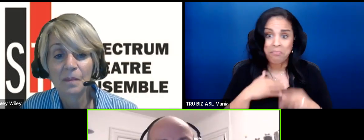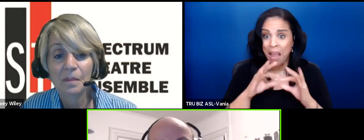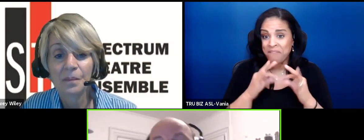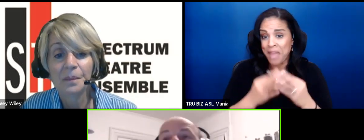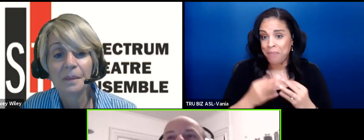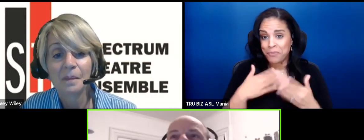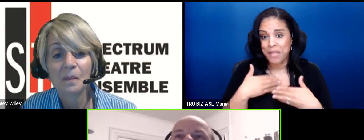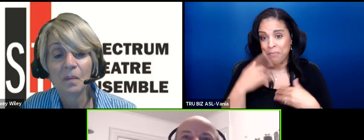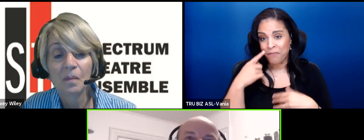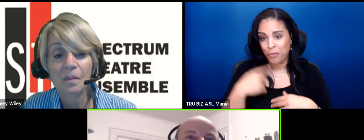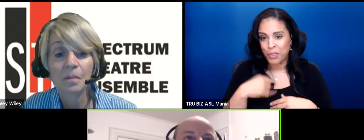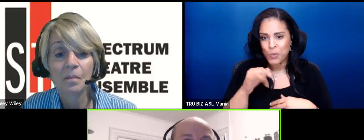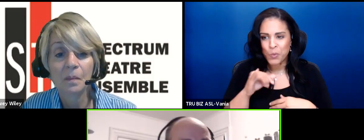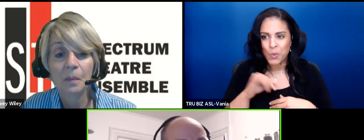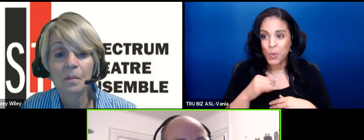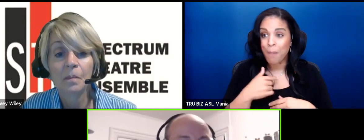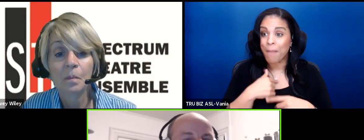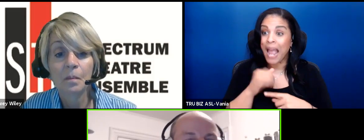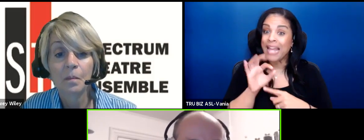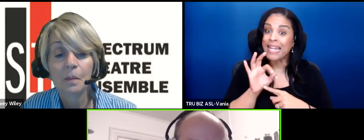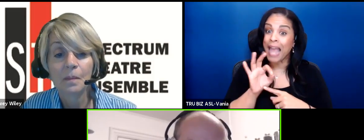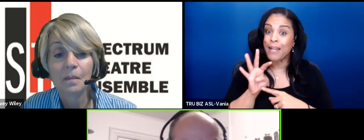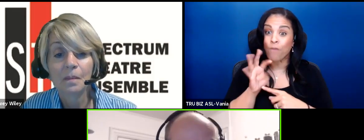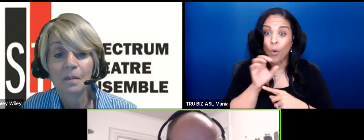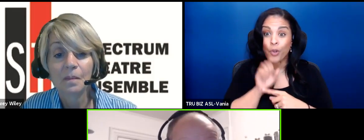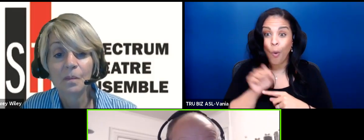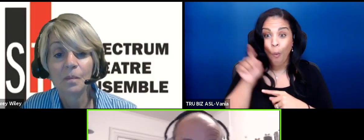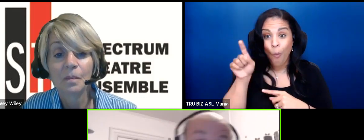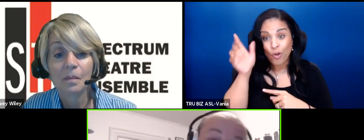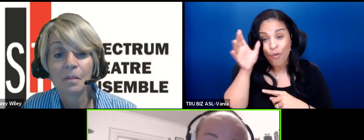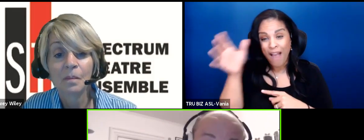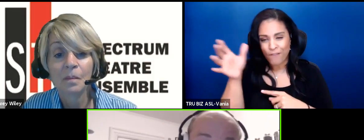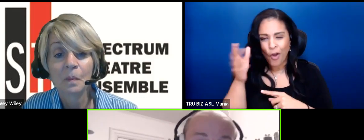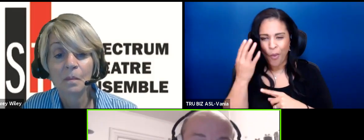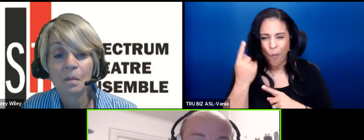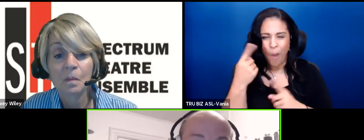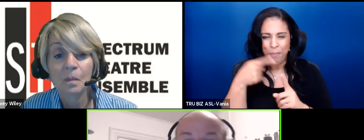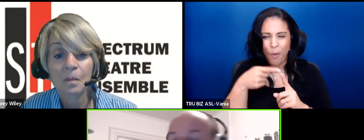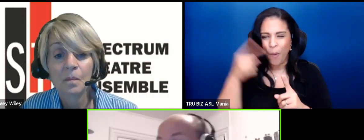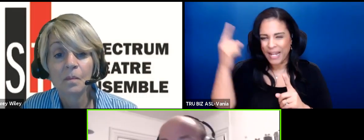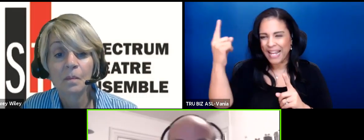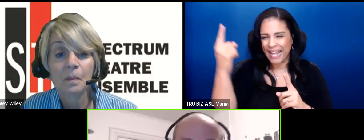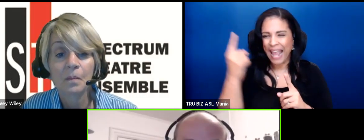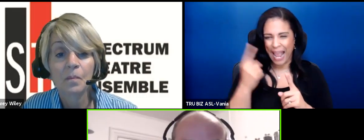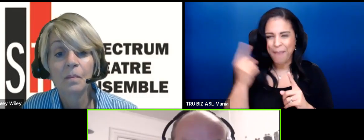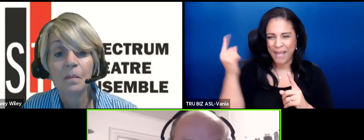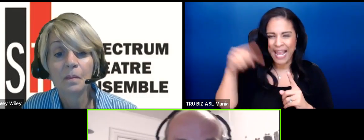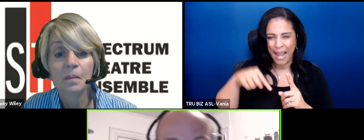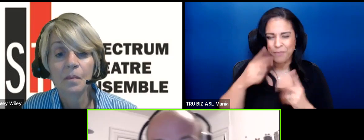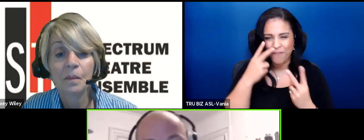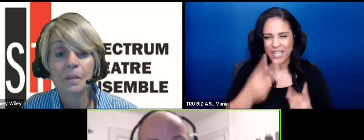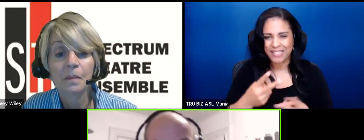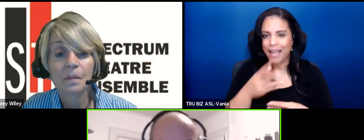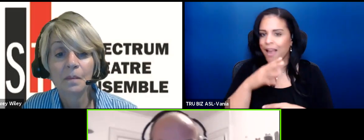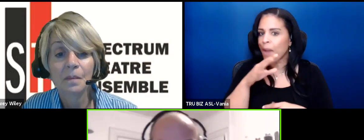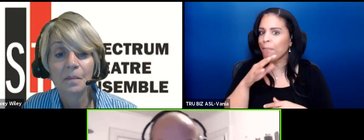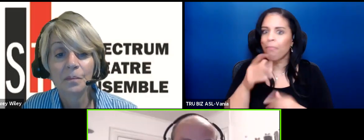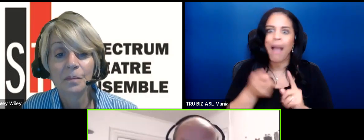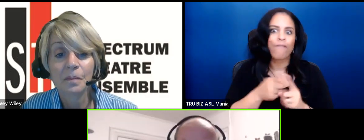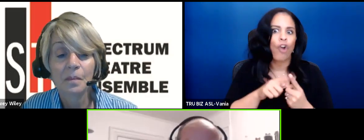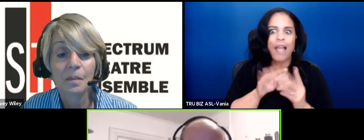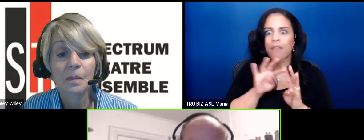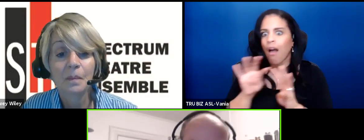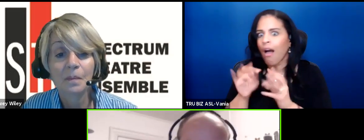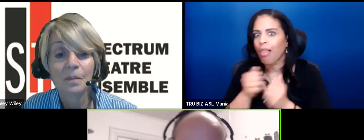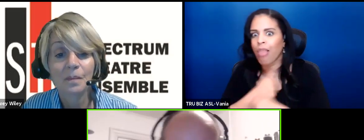really happy for me too. My 94 year old grandfather even at one point came down to visit and all my friends just loved him and he stayed out with us like